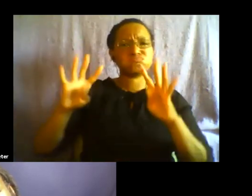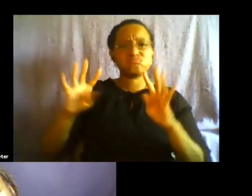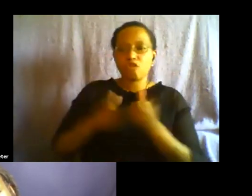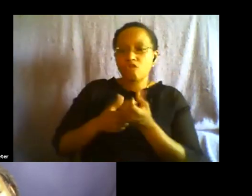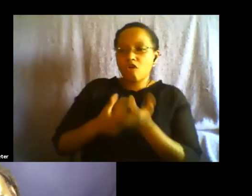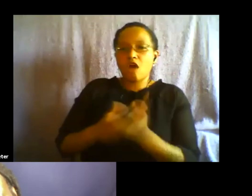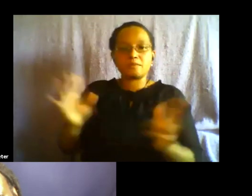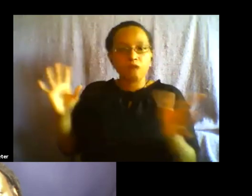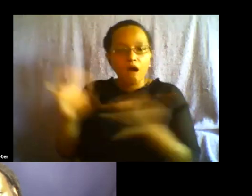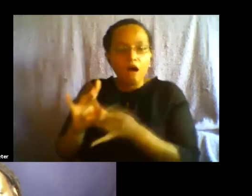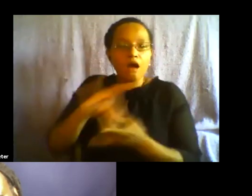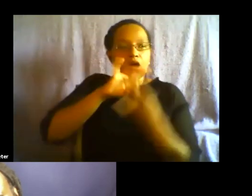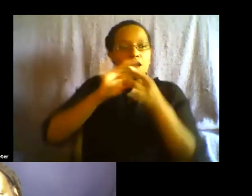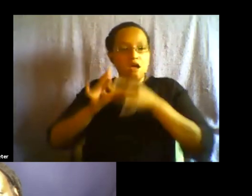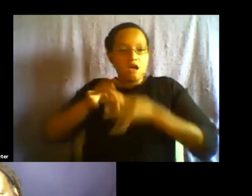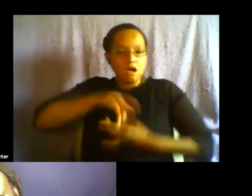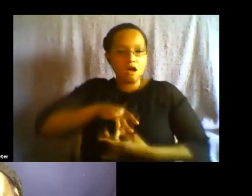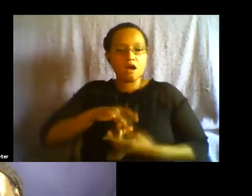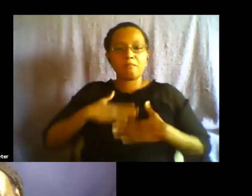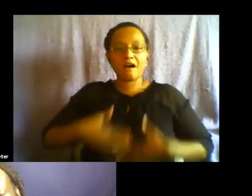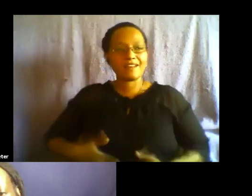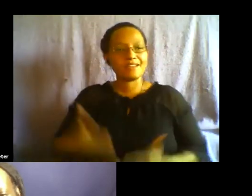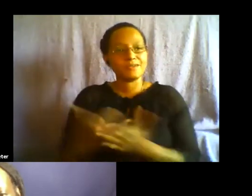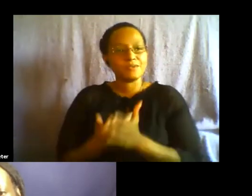with their bodies in a completely new way